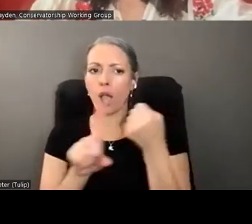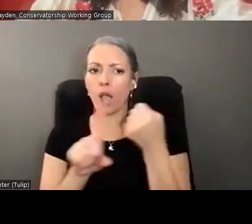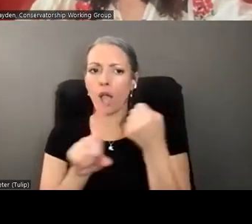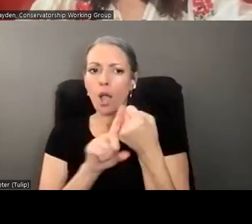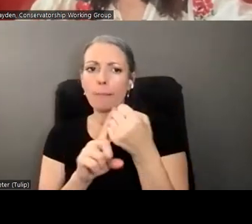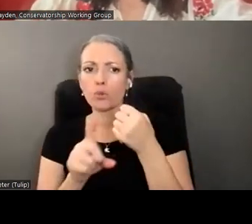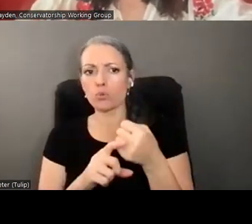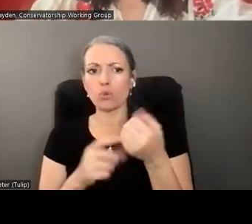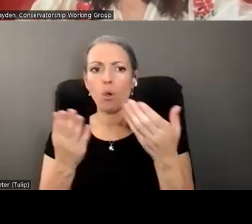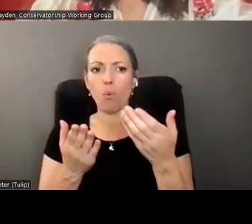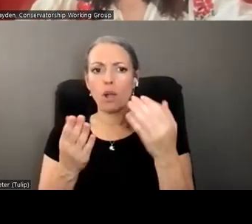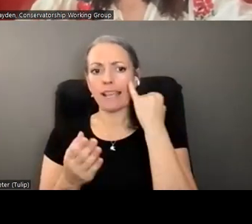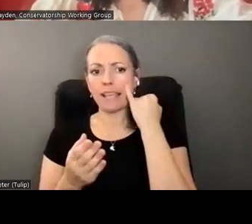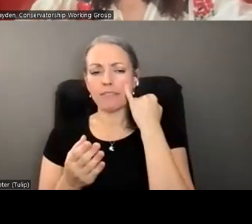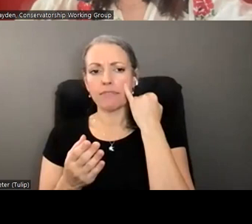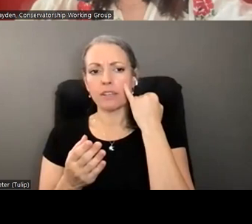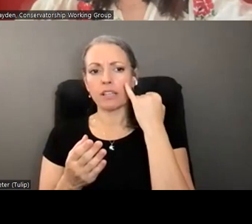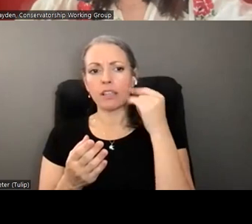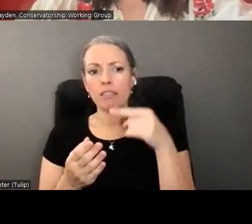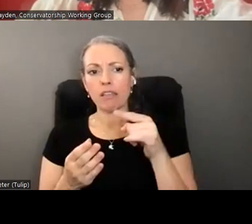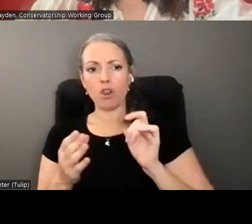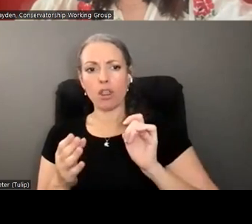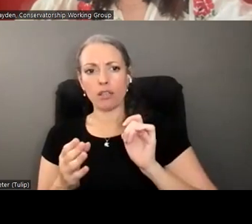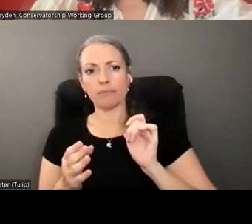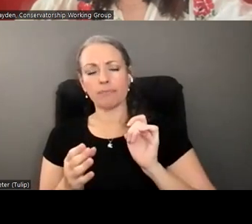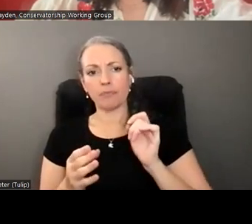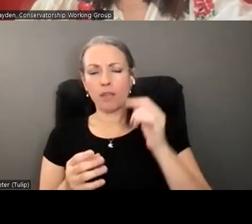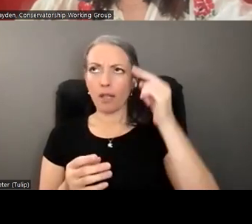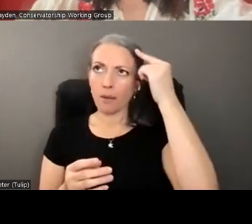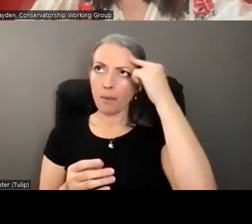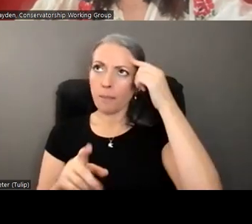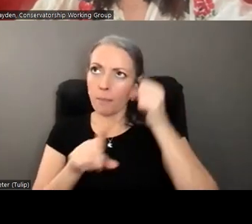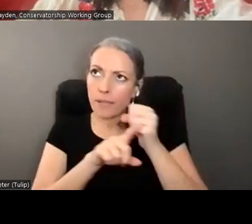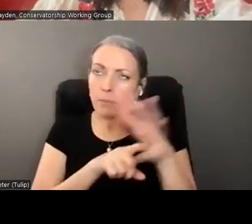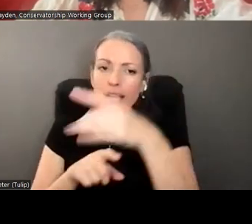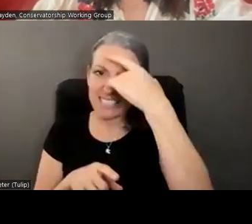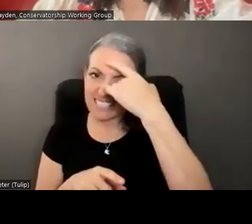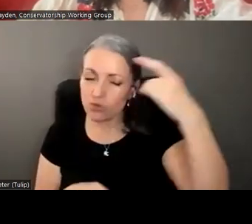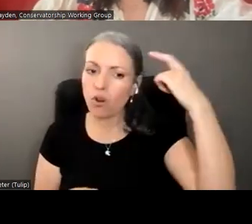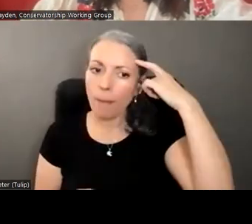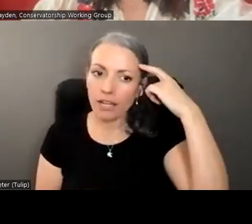HUA's emotional well-being? How can the facility address the psychological impacts of the alleged abuse on HUA?